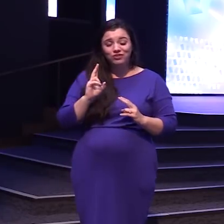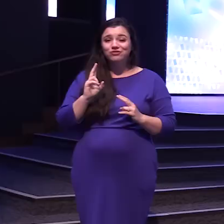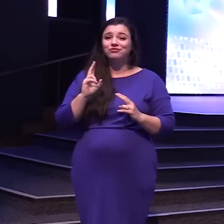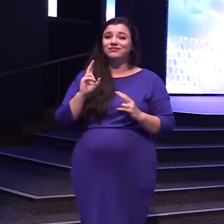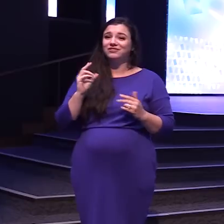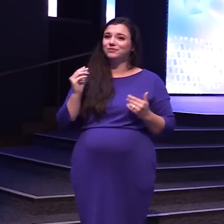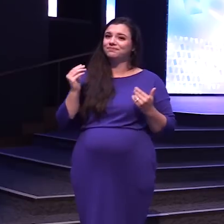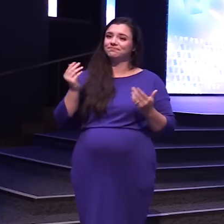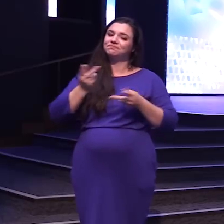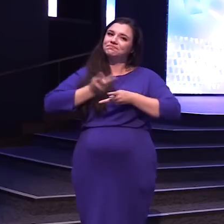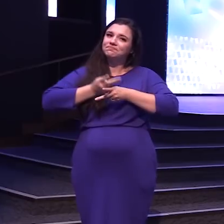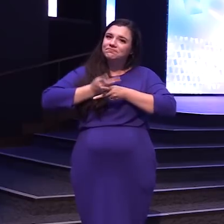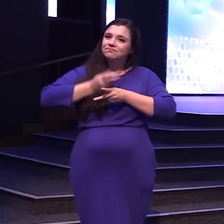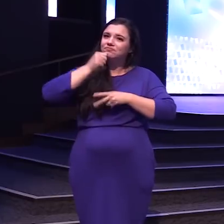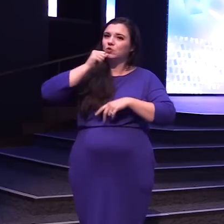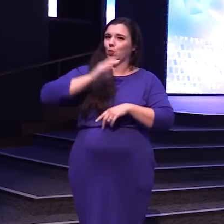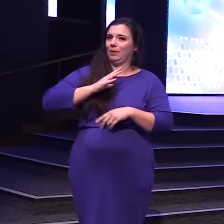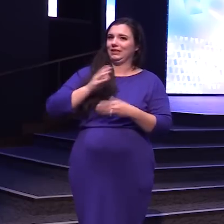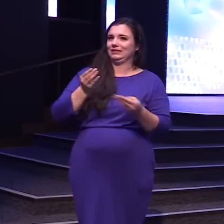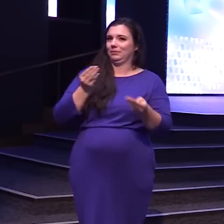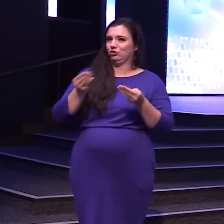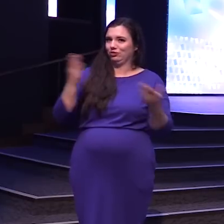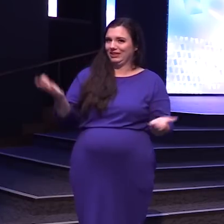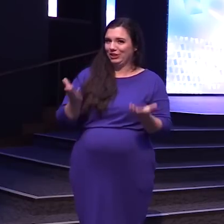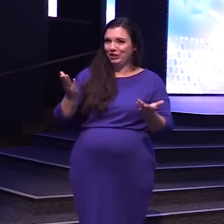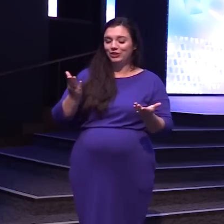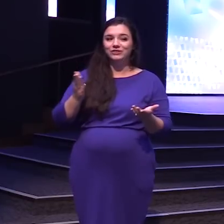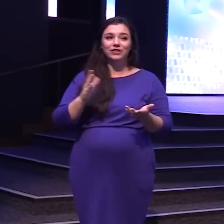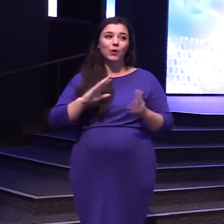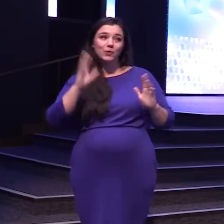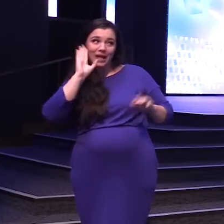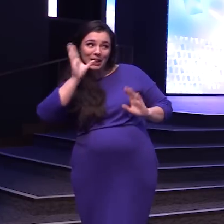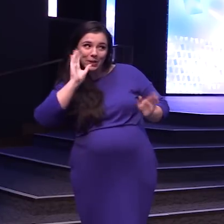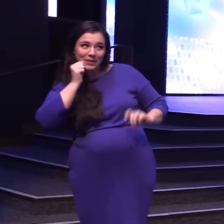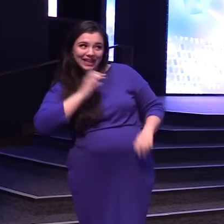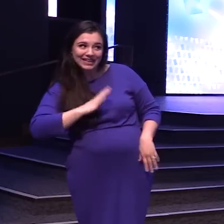overseeing our women's ministry here So shout out to the ladies